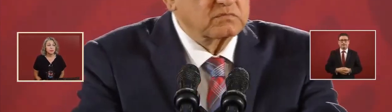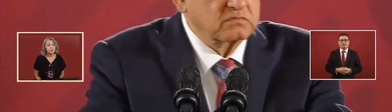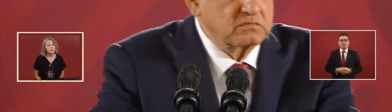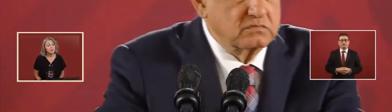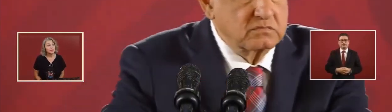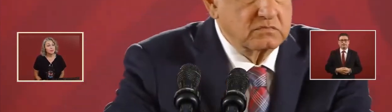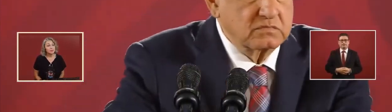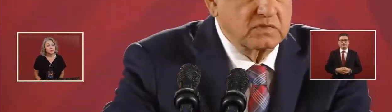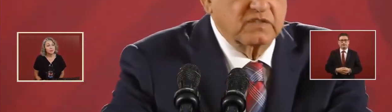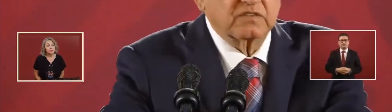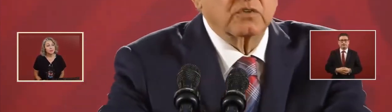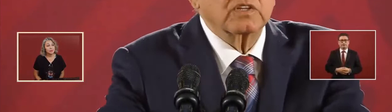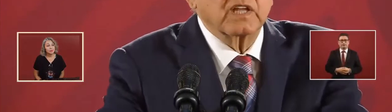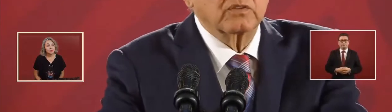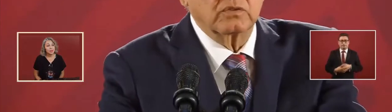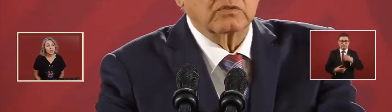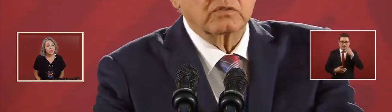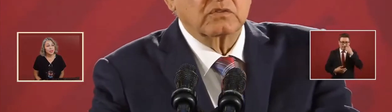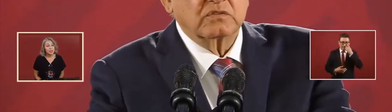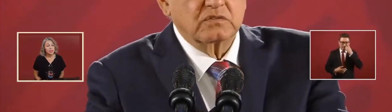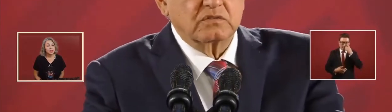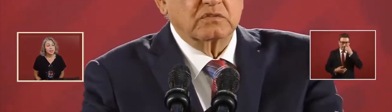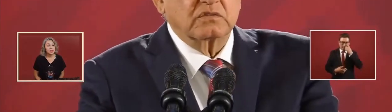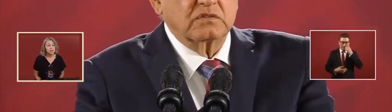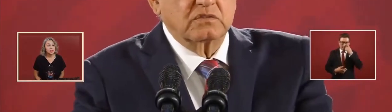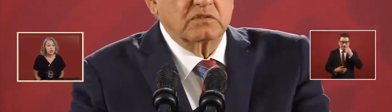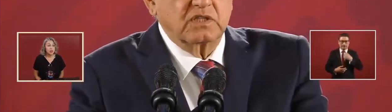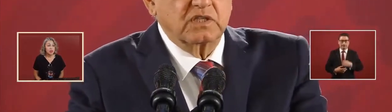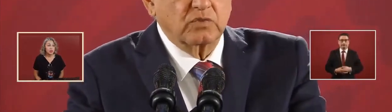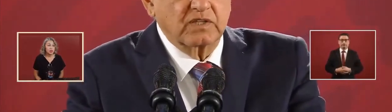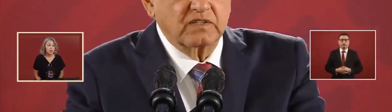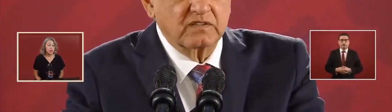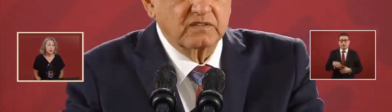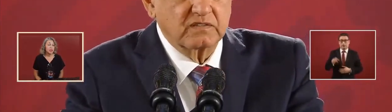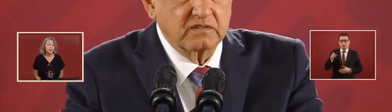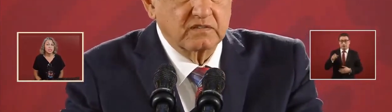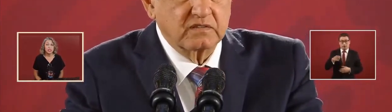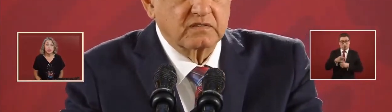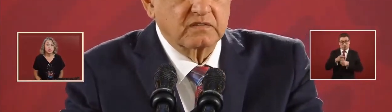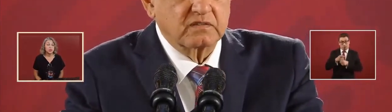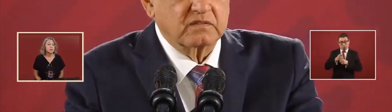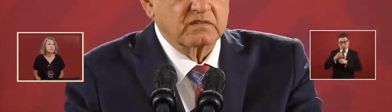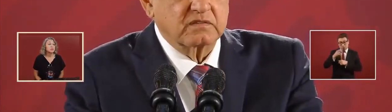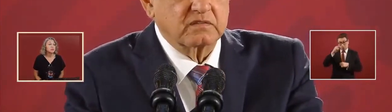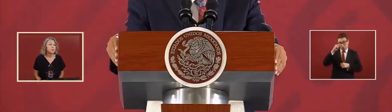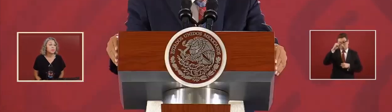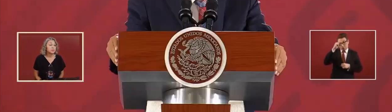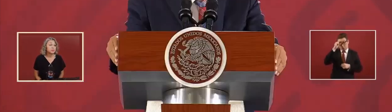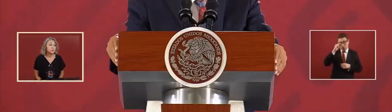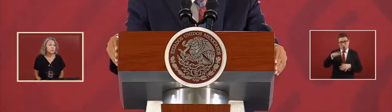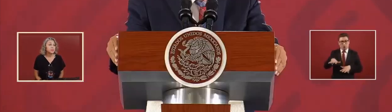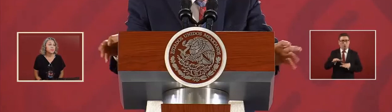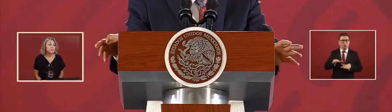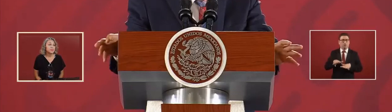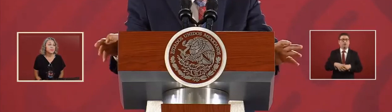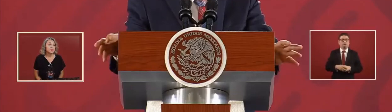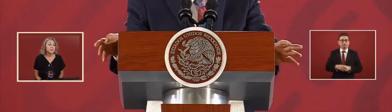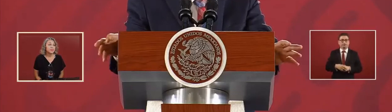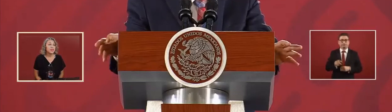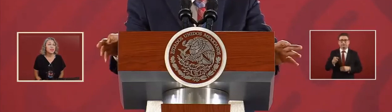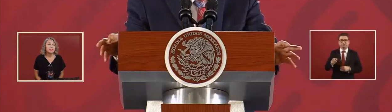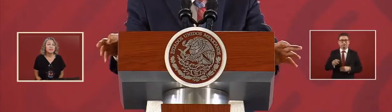He's an extraordinary intellectual, a first order,